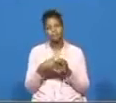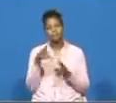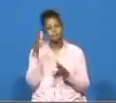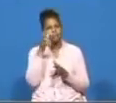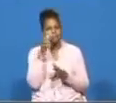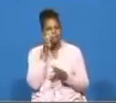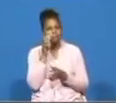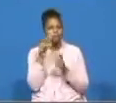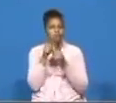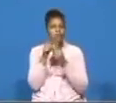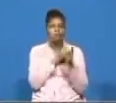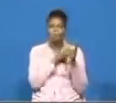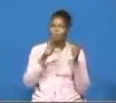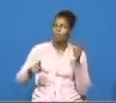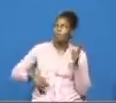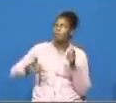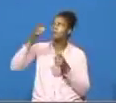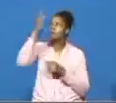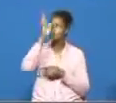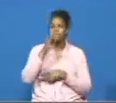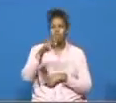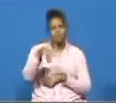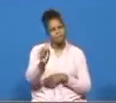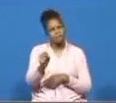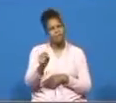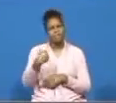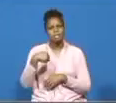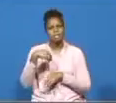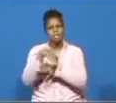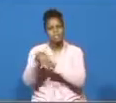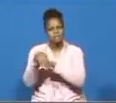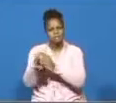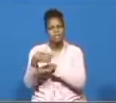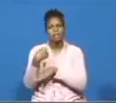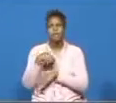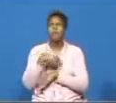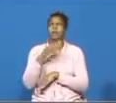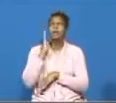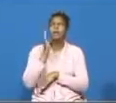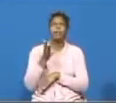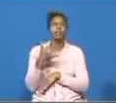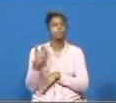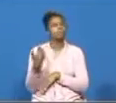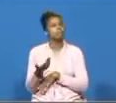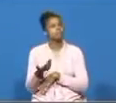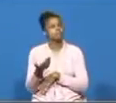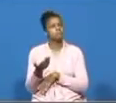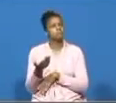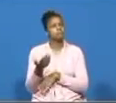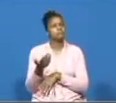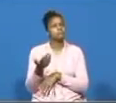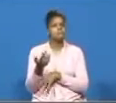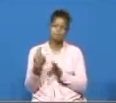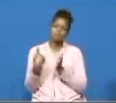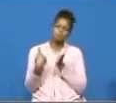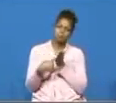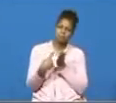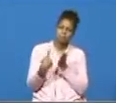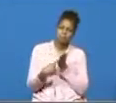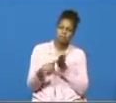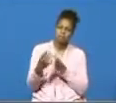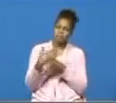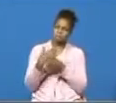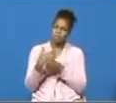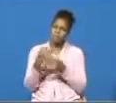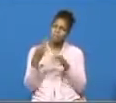of the lord god and so yes this evening we will look at another a simple subject and i